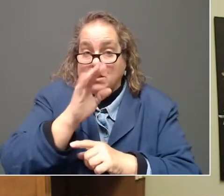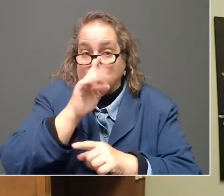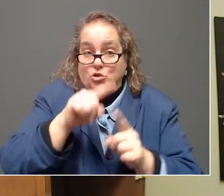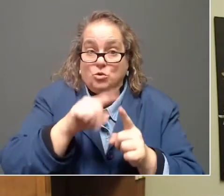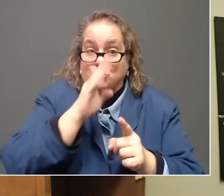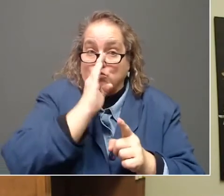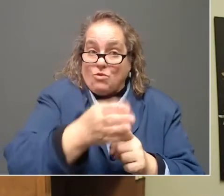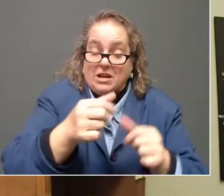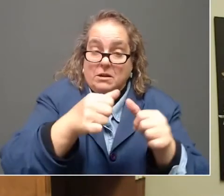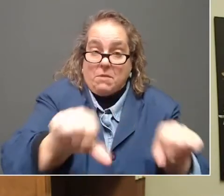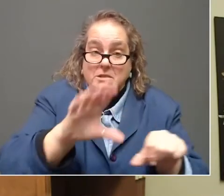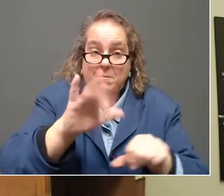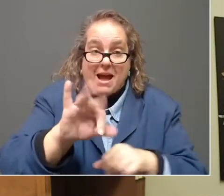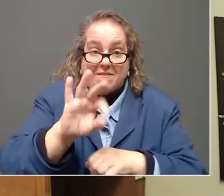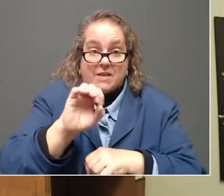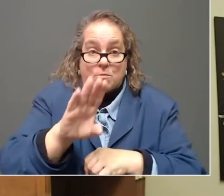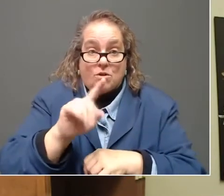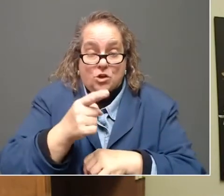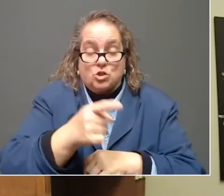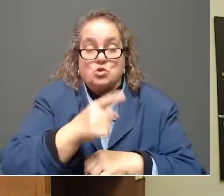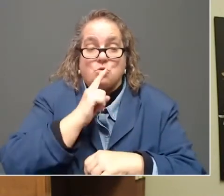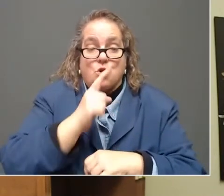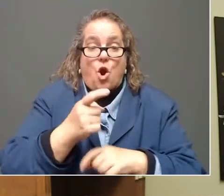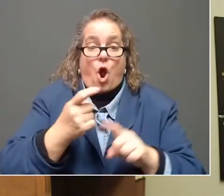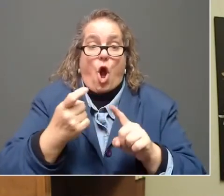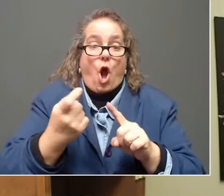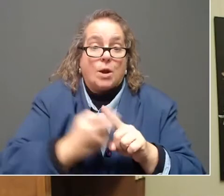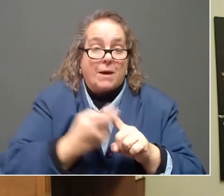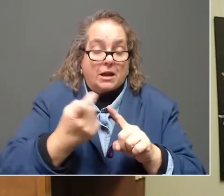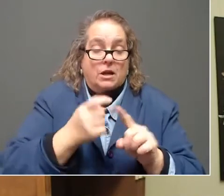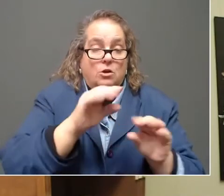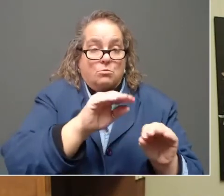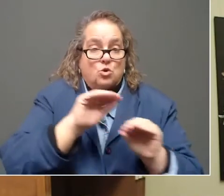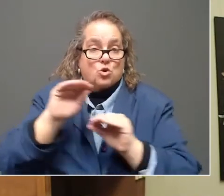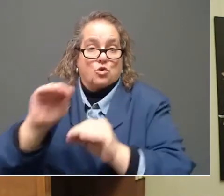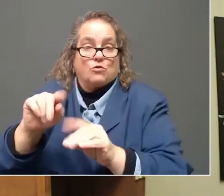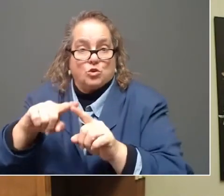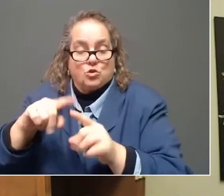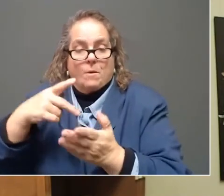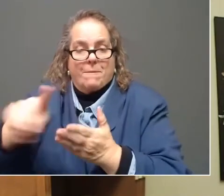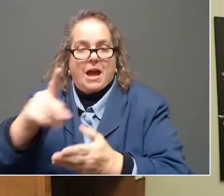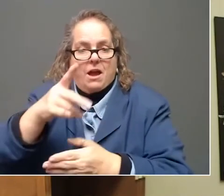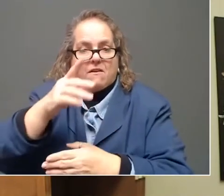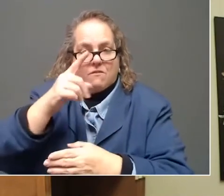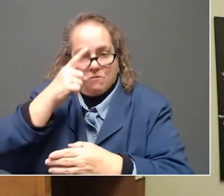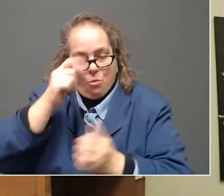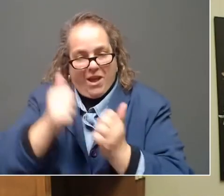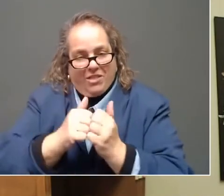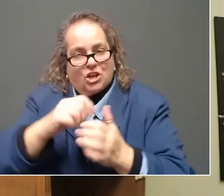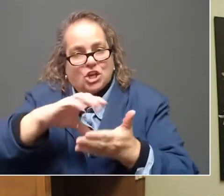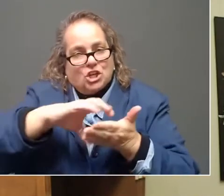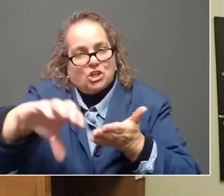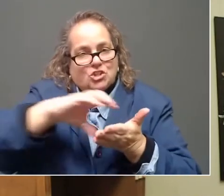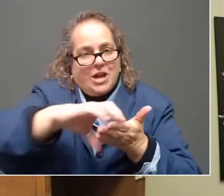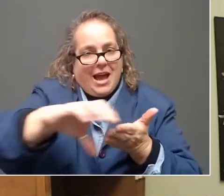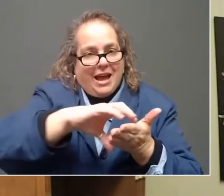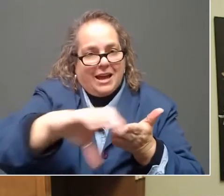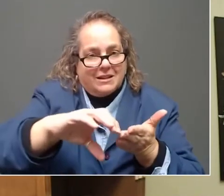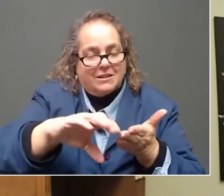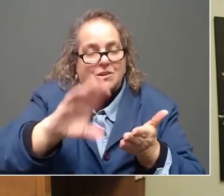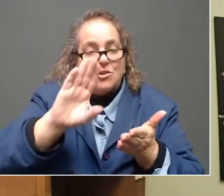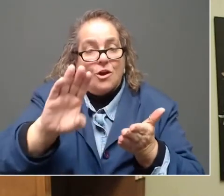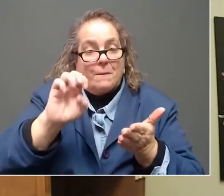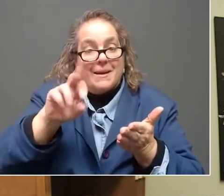you were automatically moved over to paper checks. So your benefits until the new card system is